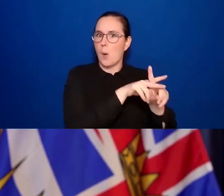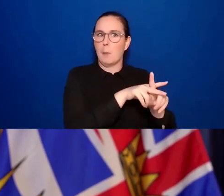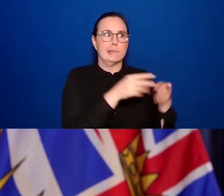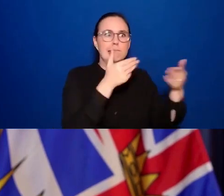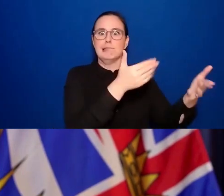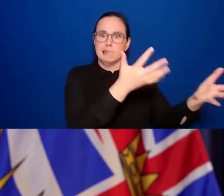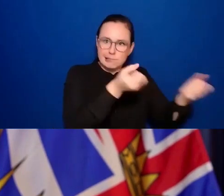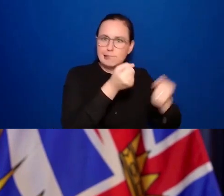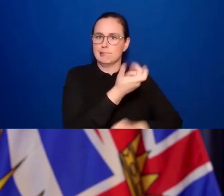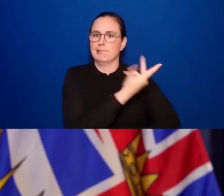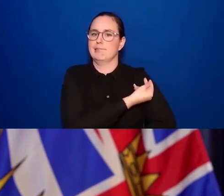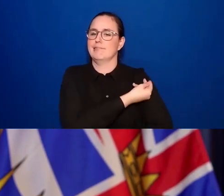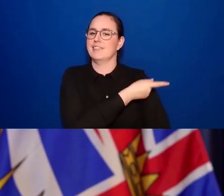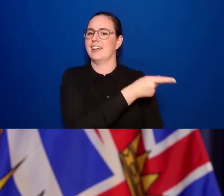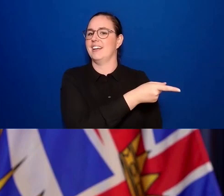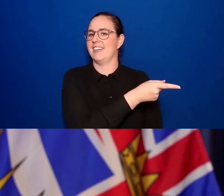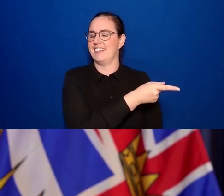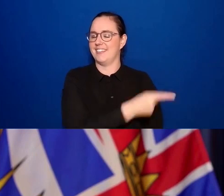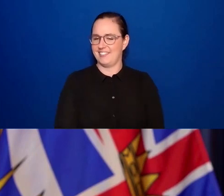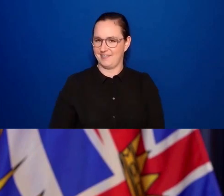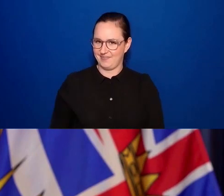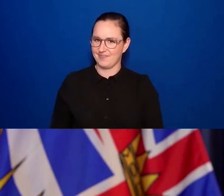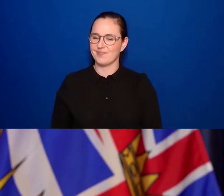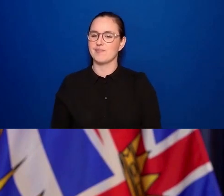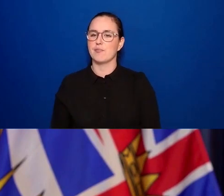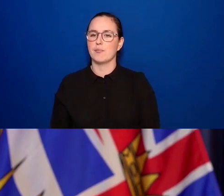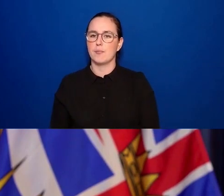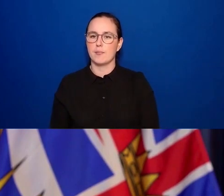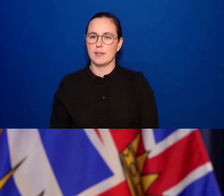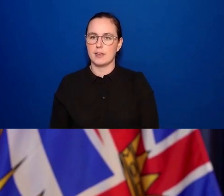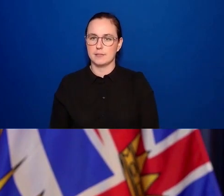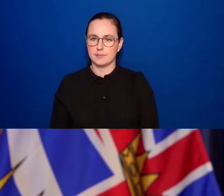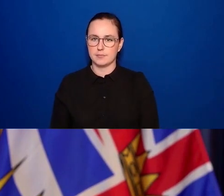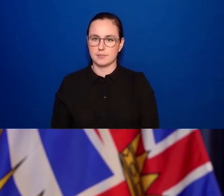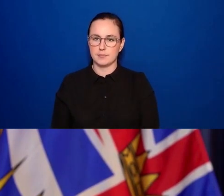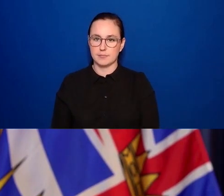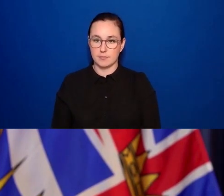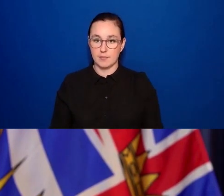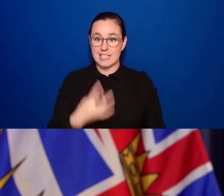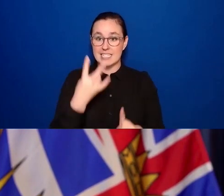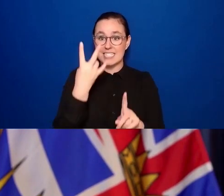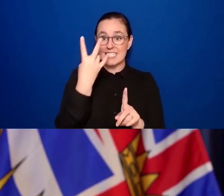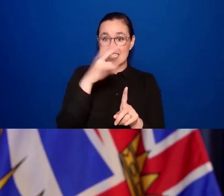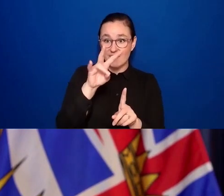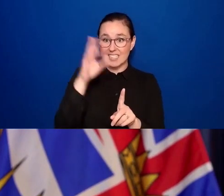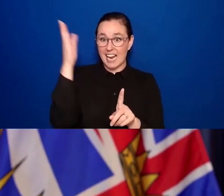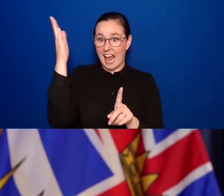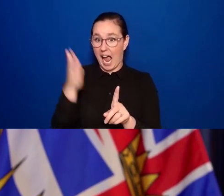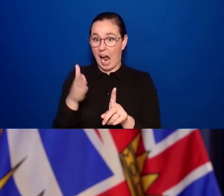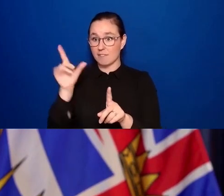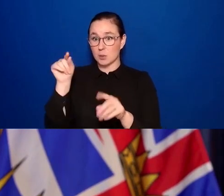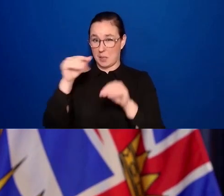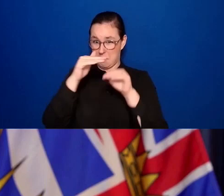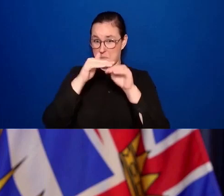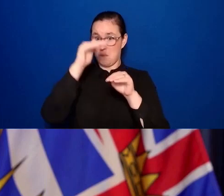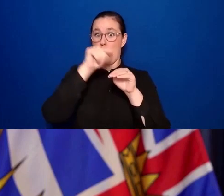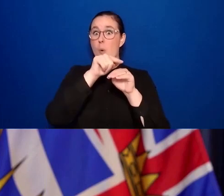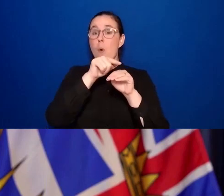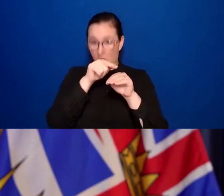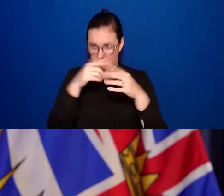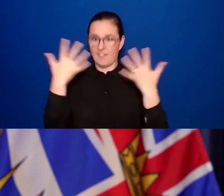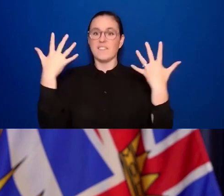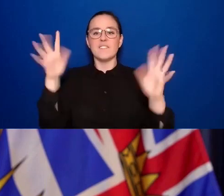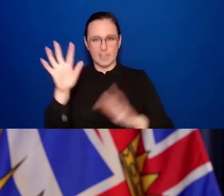of confidence that 17, more than 17 out of every 20 people, that have been immunized, is a reflection of the